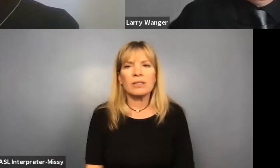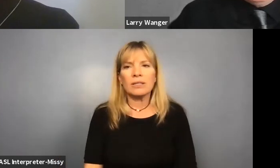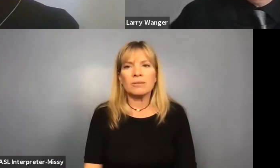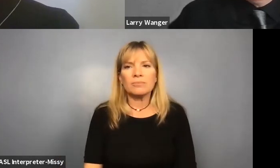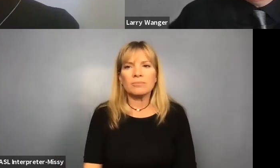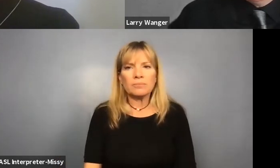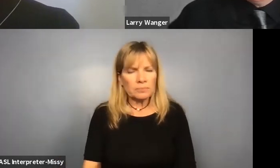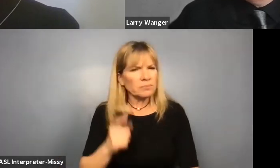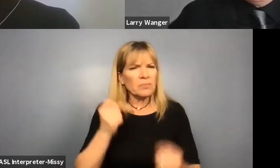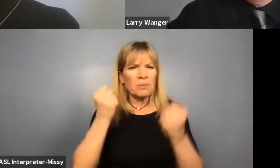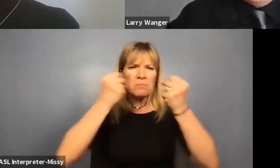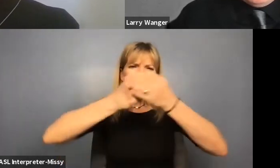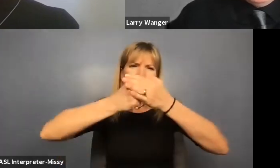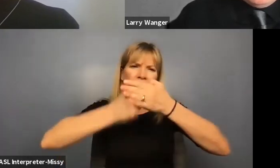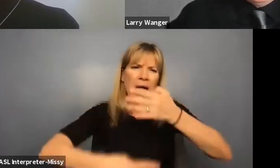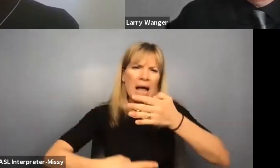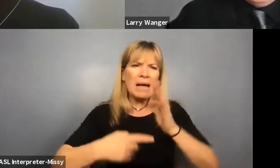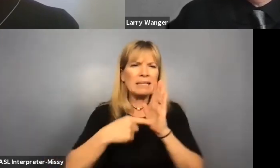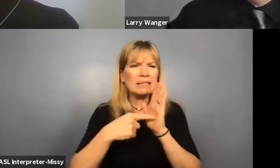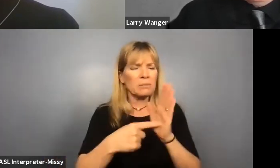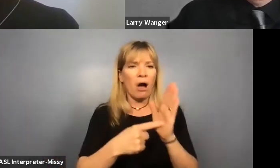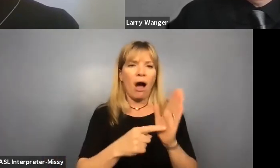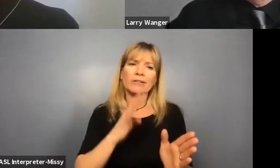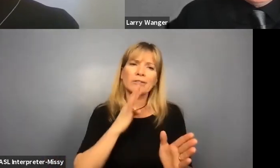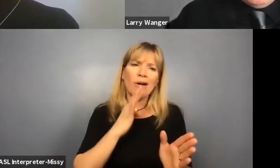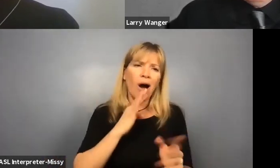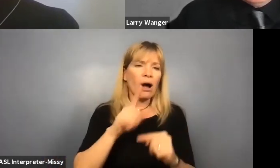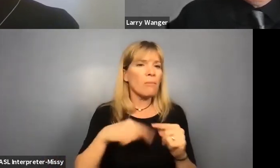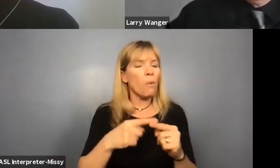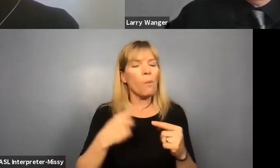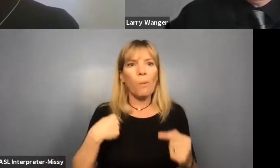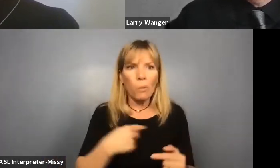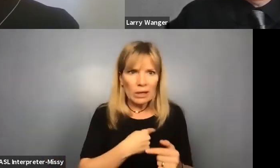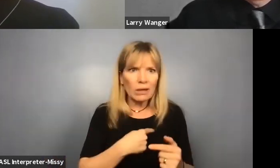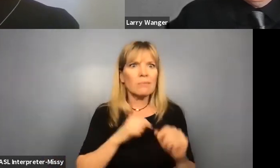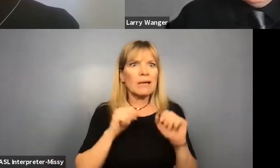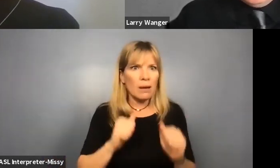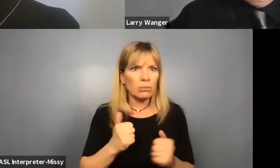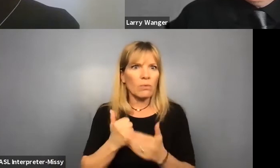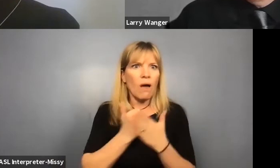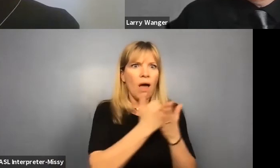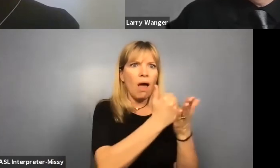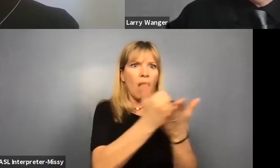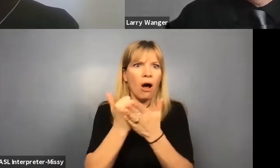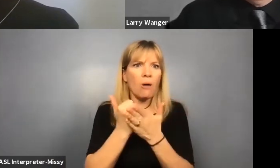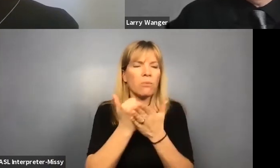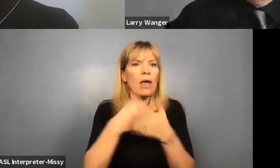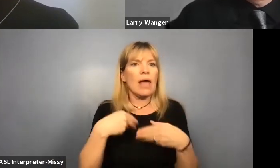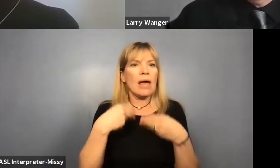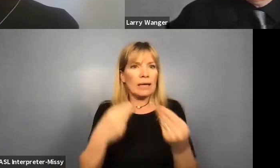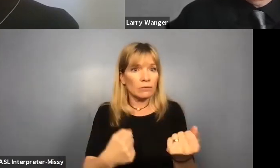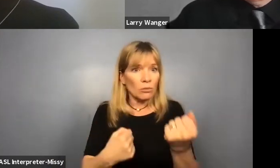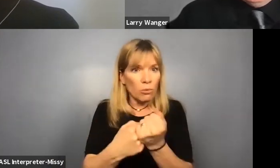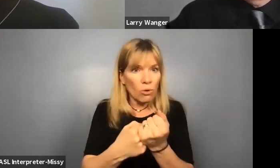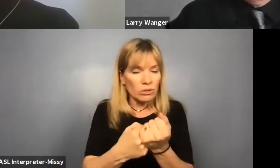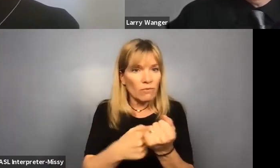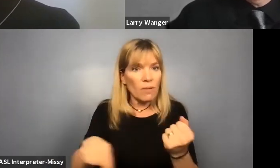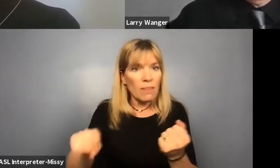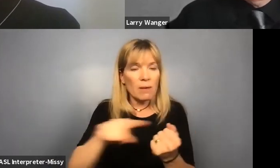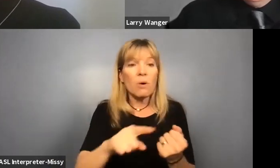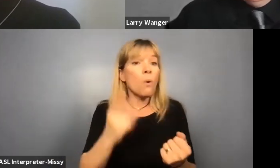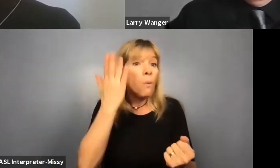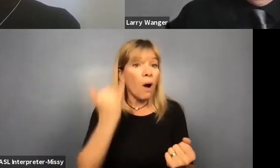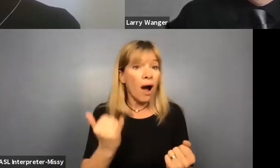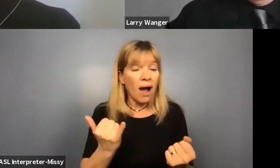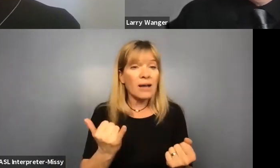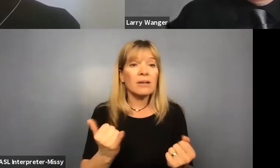There are countless other examples that I could talk to you about that we have been able to intervene and provide those supports for so that, uh, folks